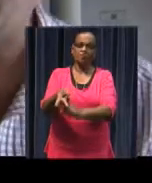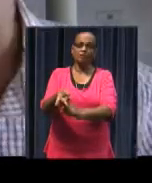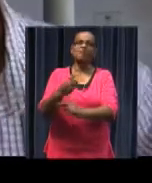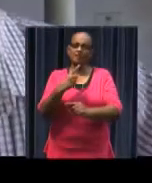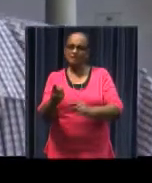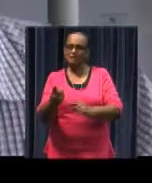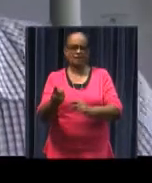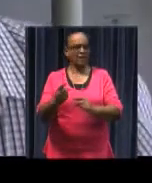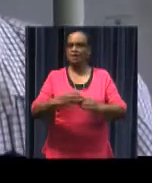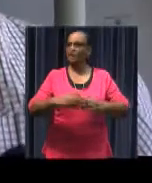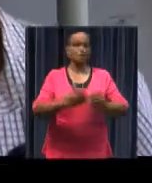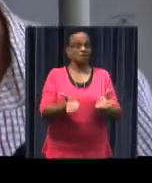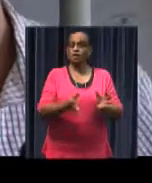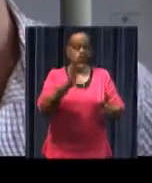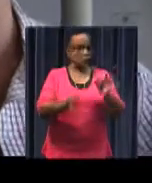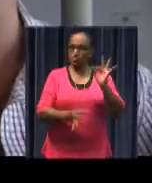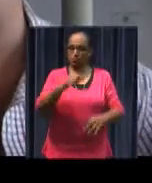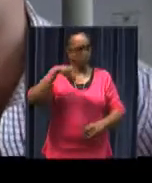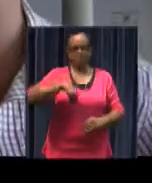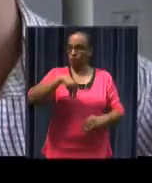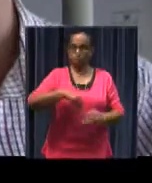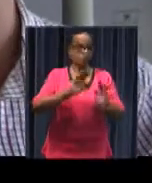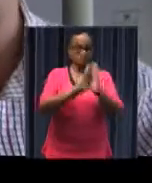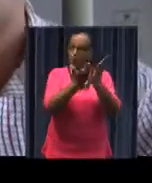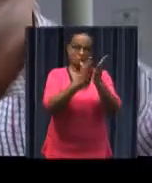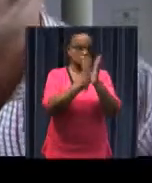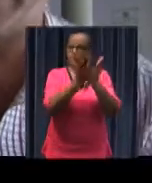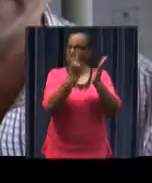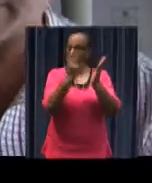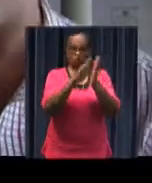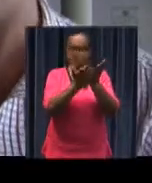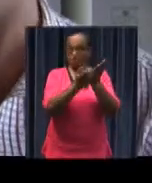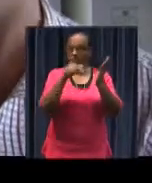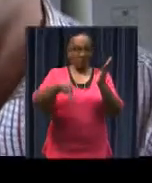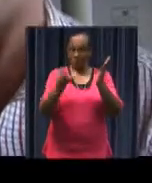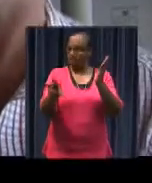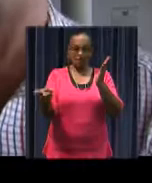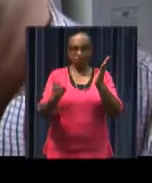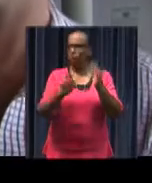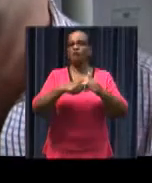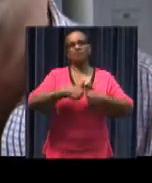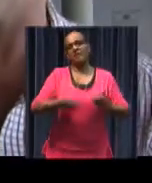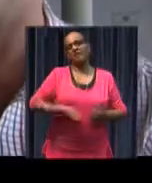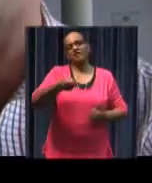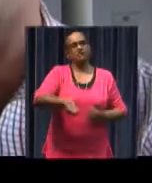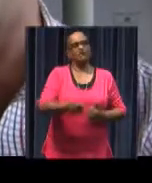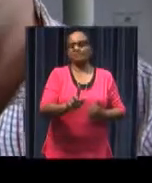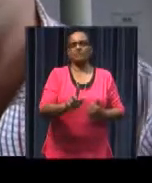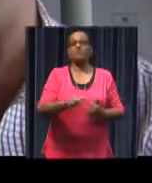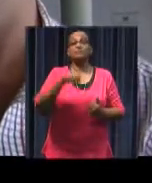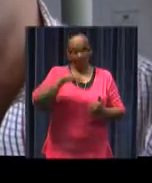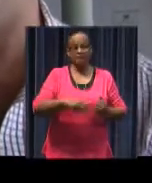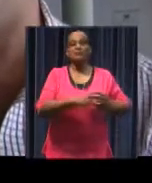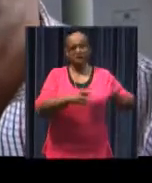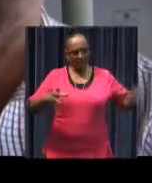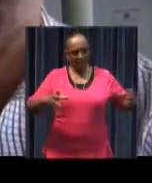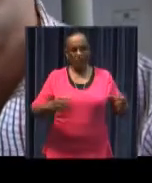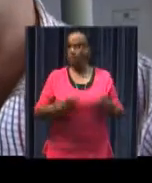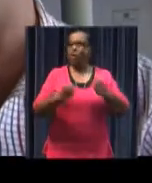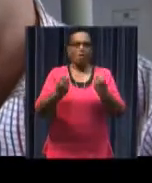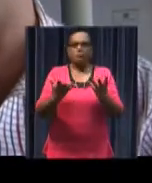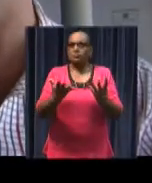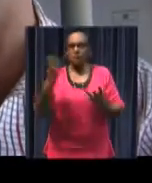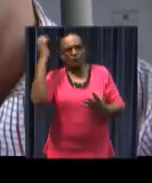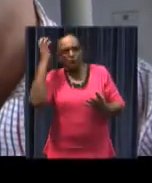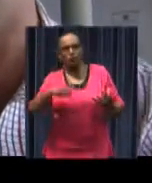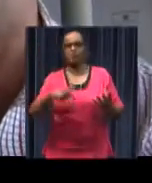suspects says that the public prosecutor's office has not given him the files of the case yet the this case has caused some